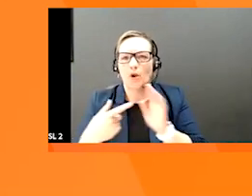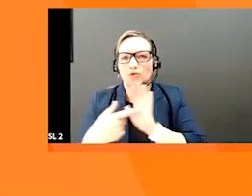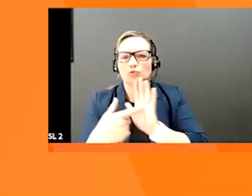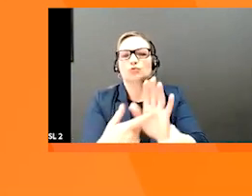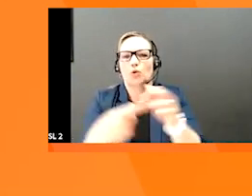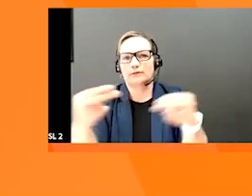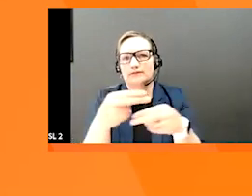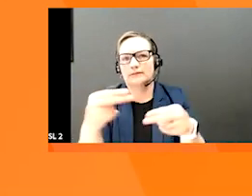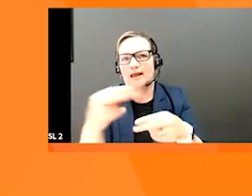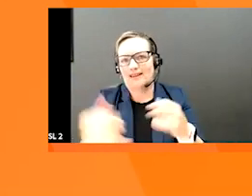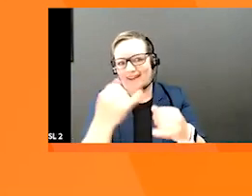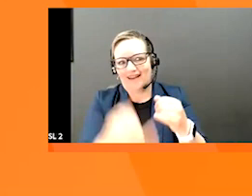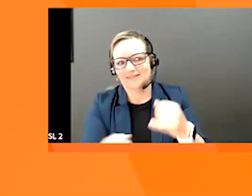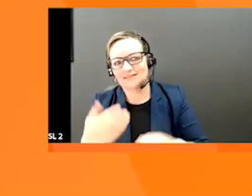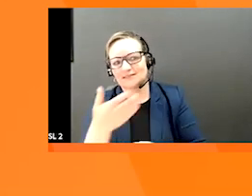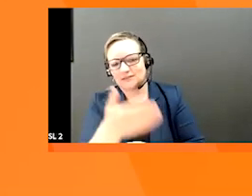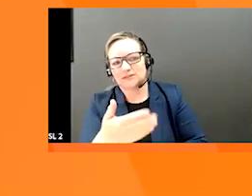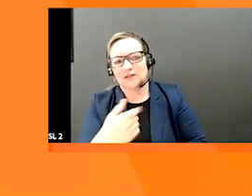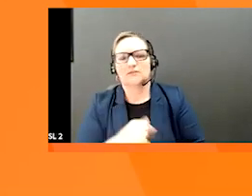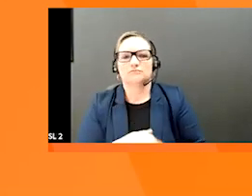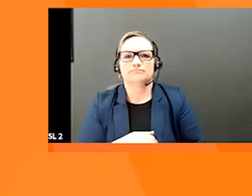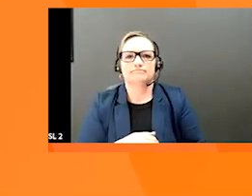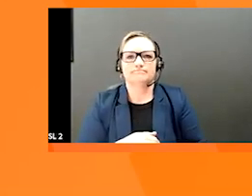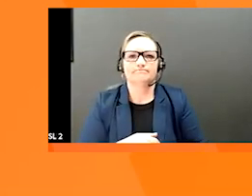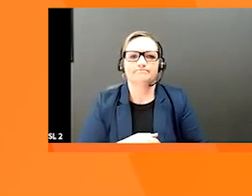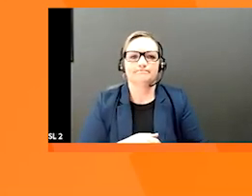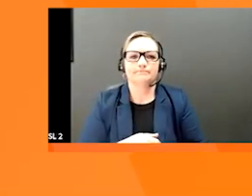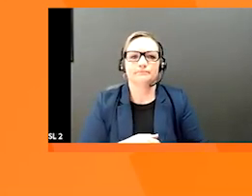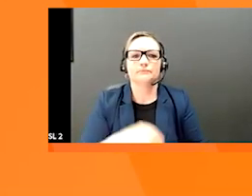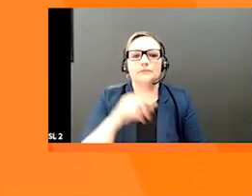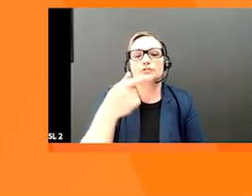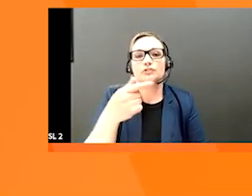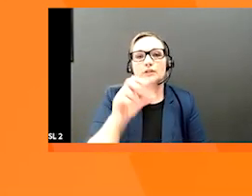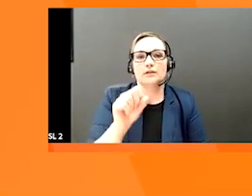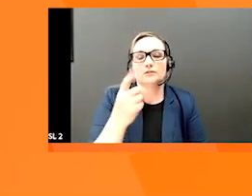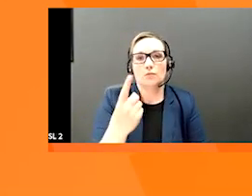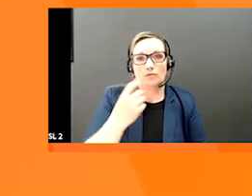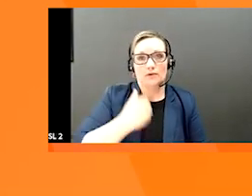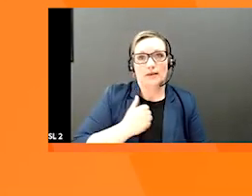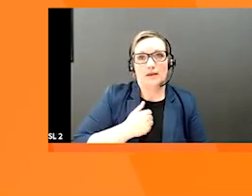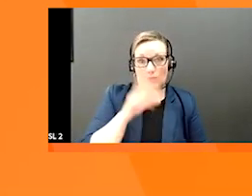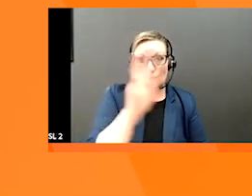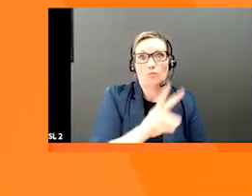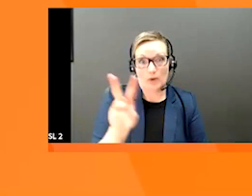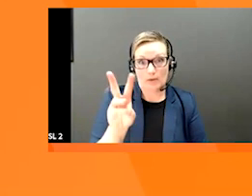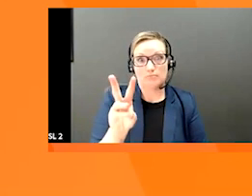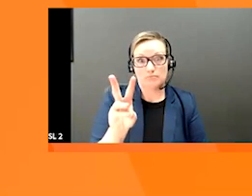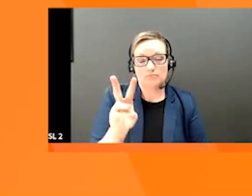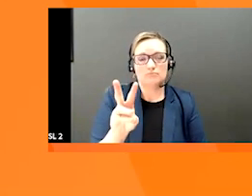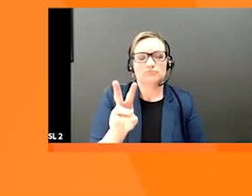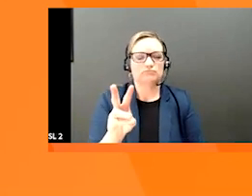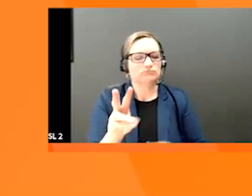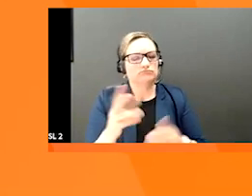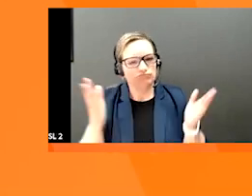encourage you to go to our GS1 Canada website. We have a page